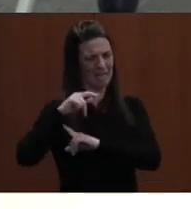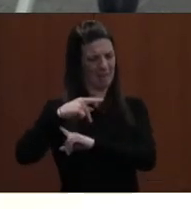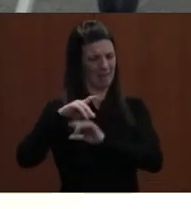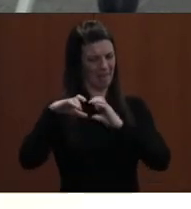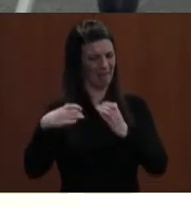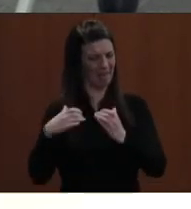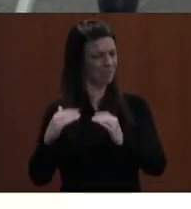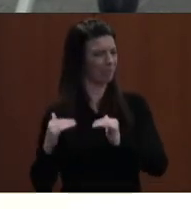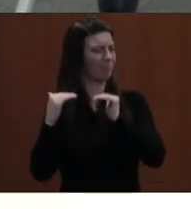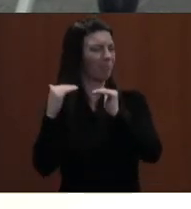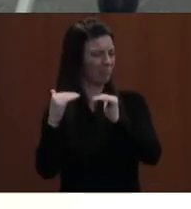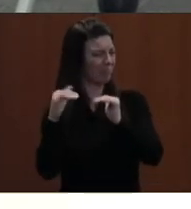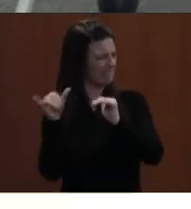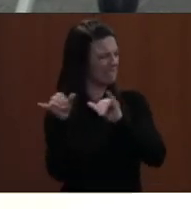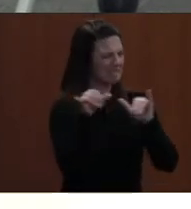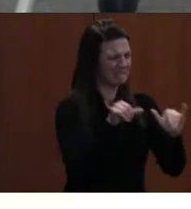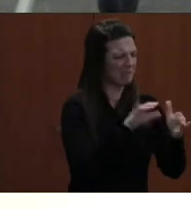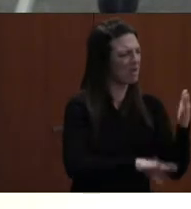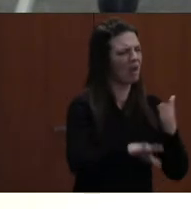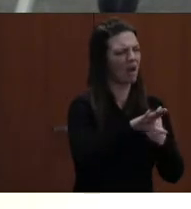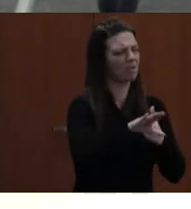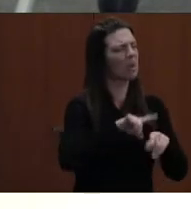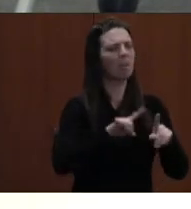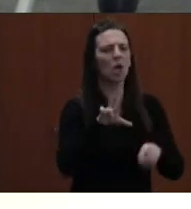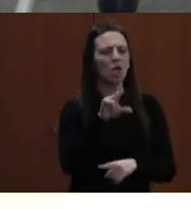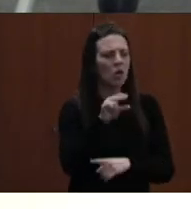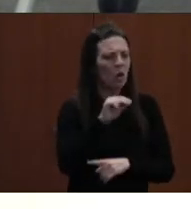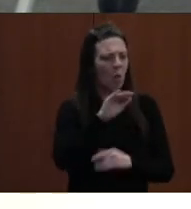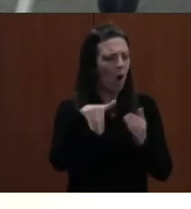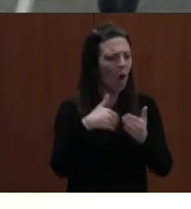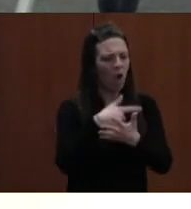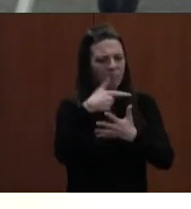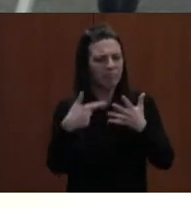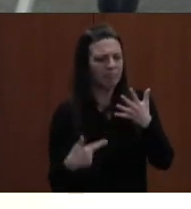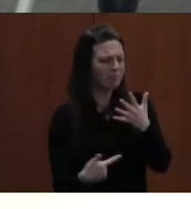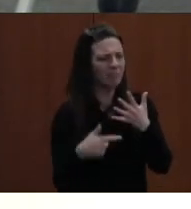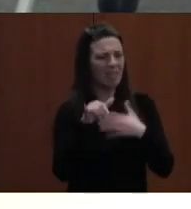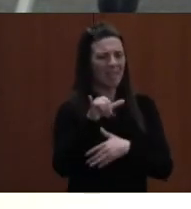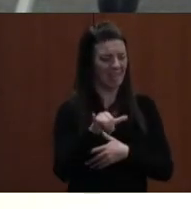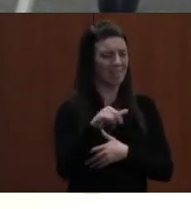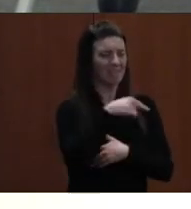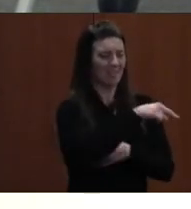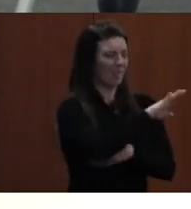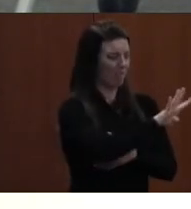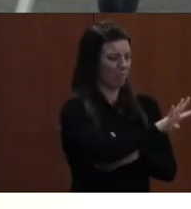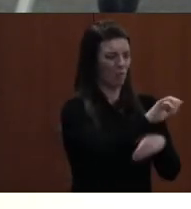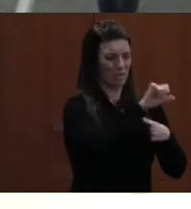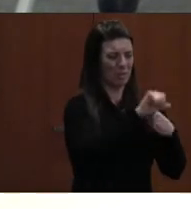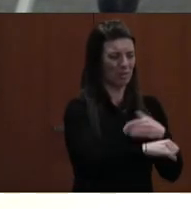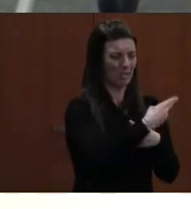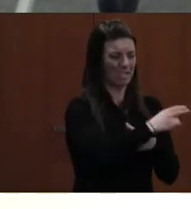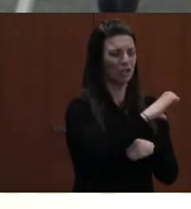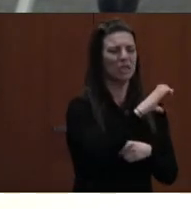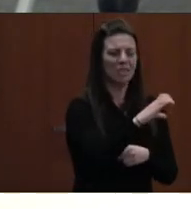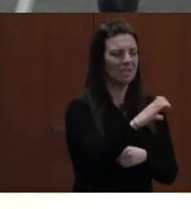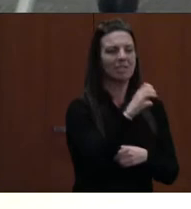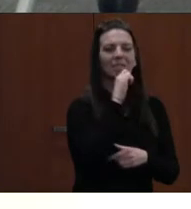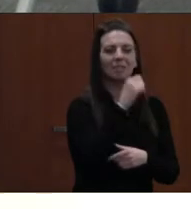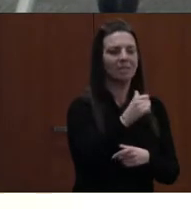as having college coursework. But no, not a single course that I have taken in my four semesters at HCC has been weighted on a five-point scale.